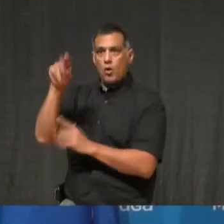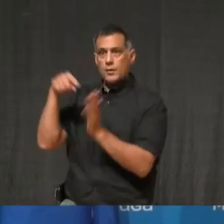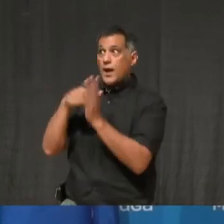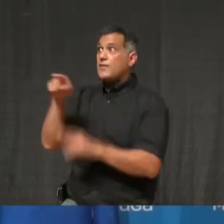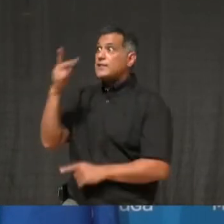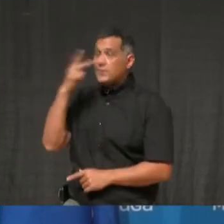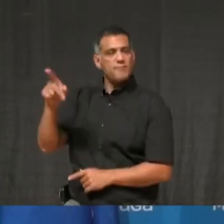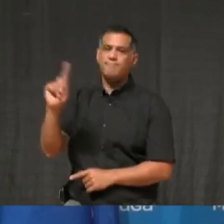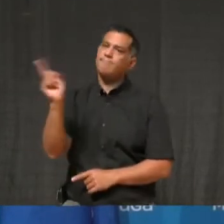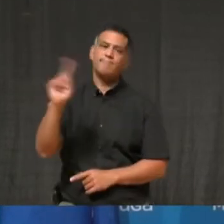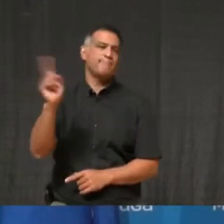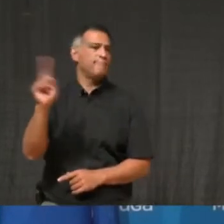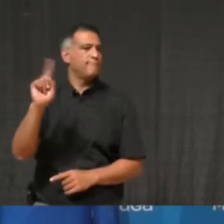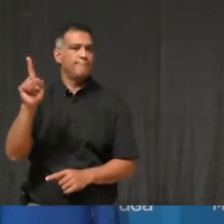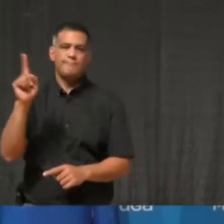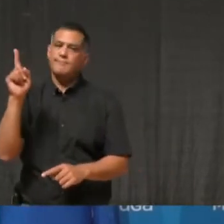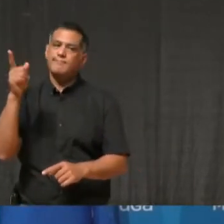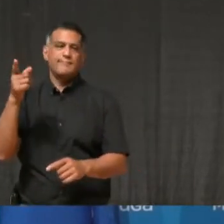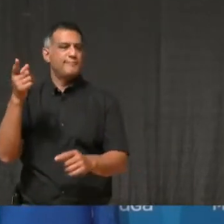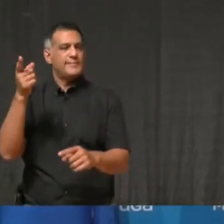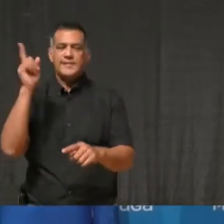enclosed exterior space.